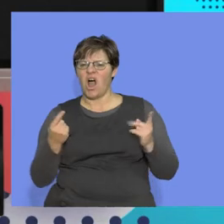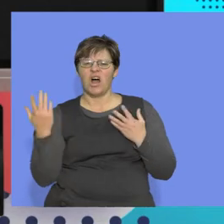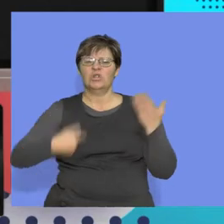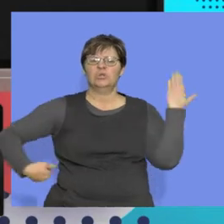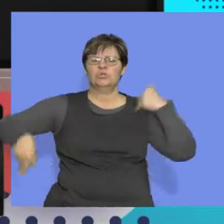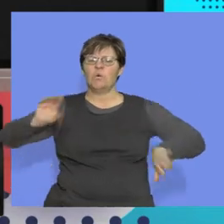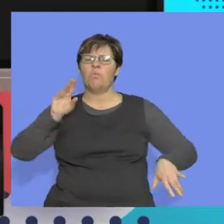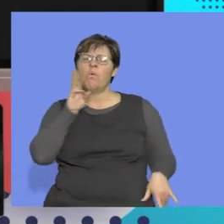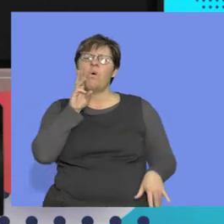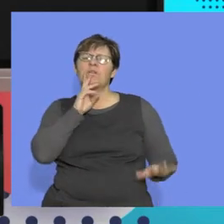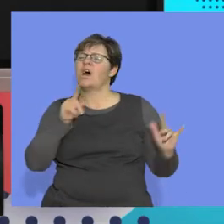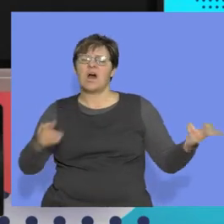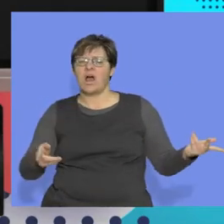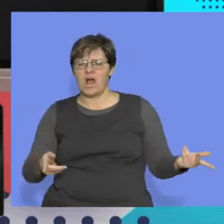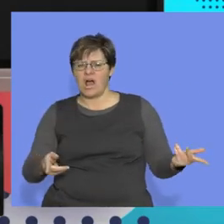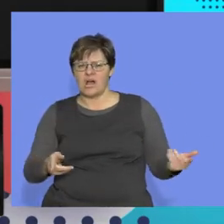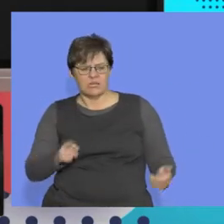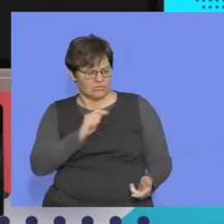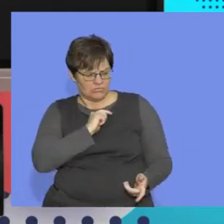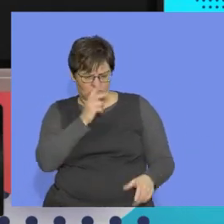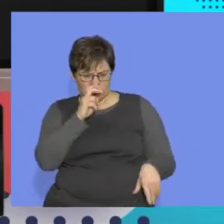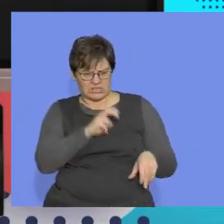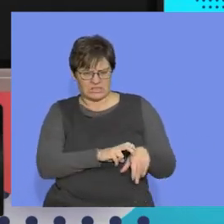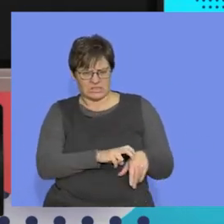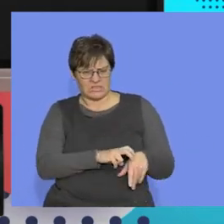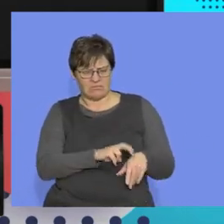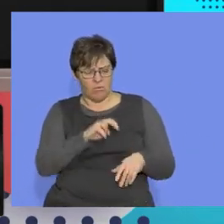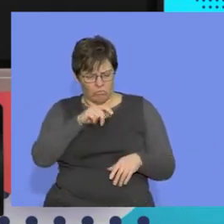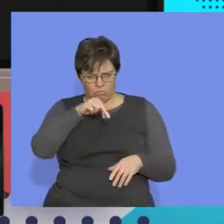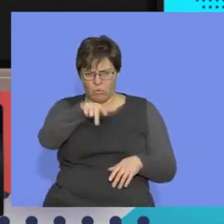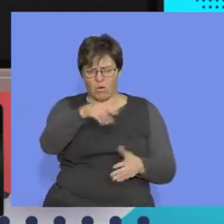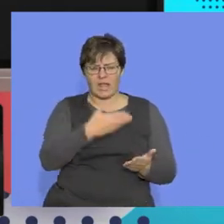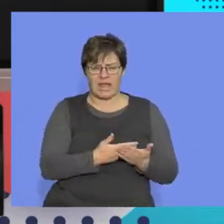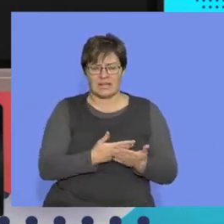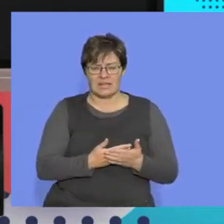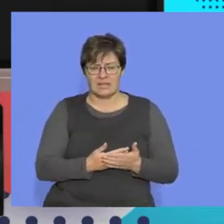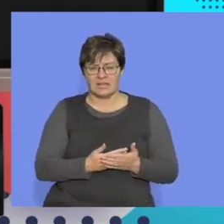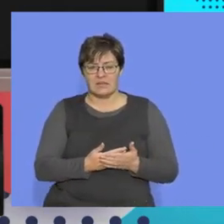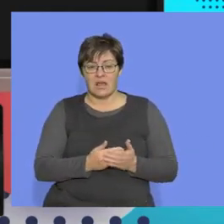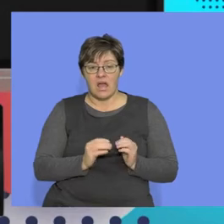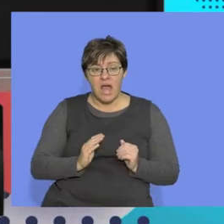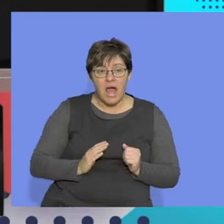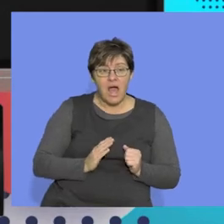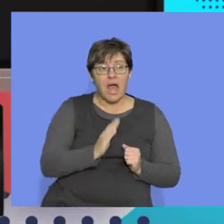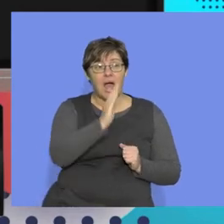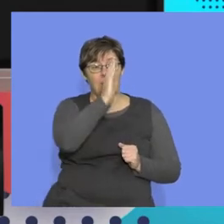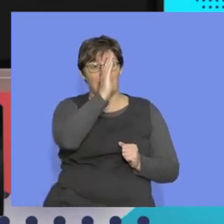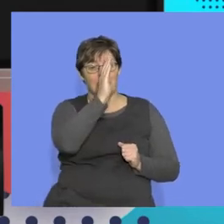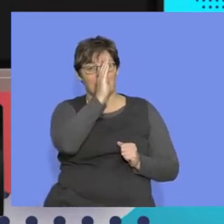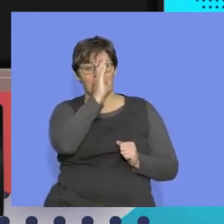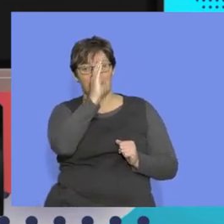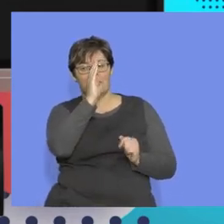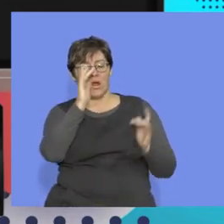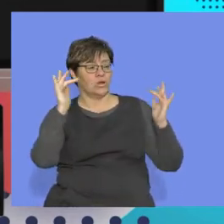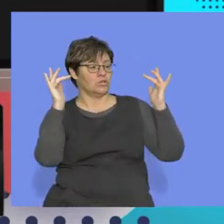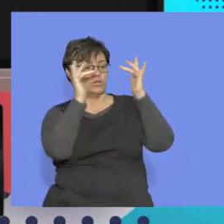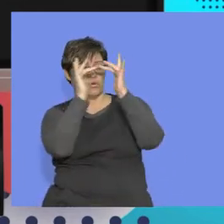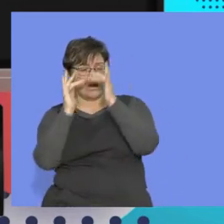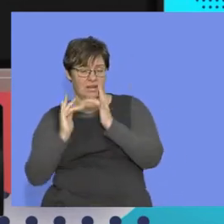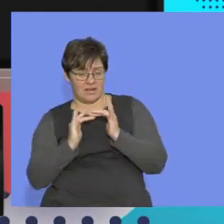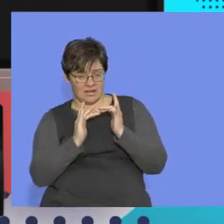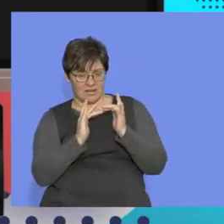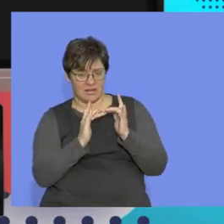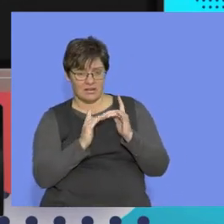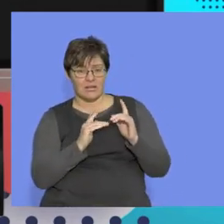how did they swim across the ocean? They didn't really have to. They could have walked across. Because if I go up, if I join everything,